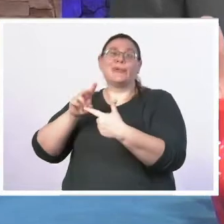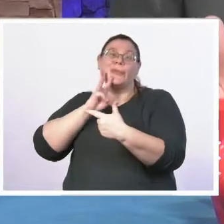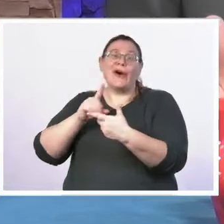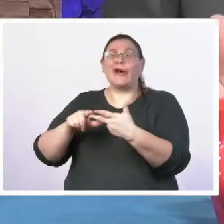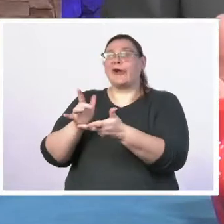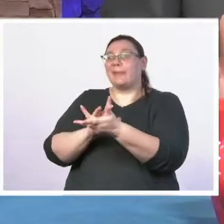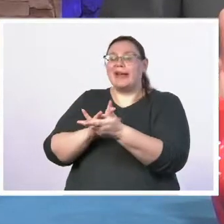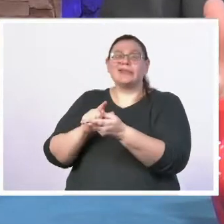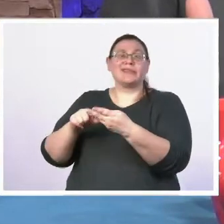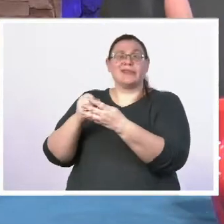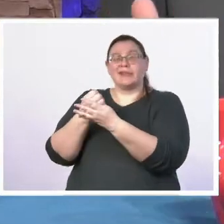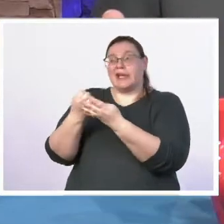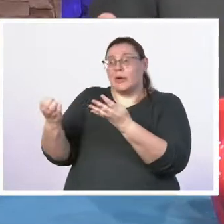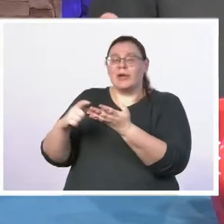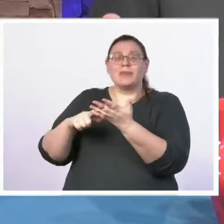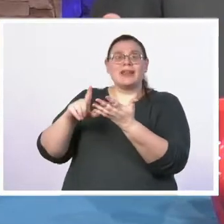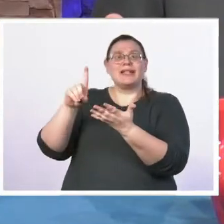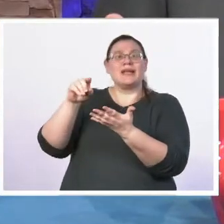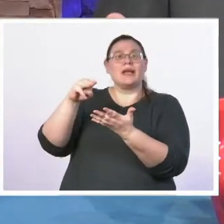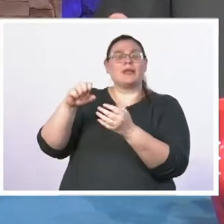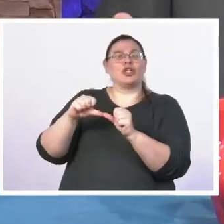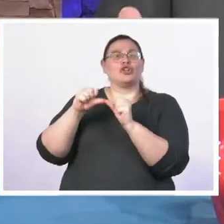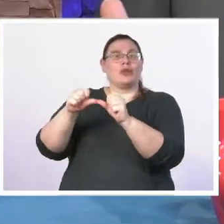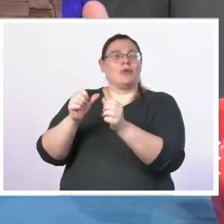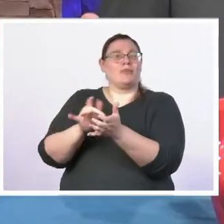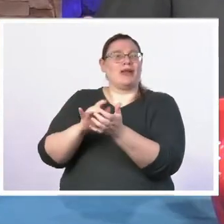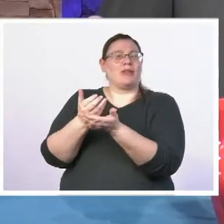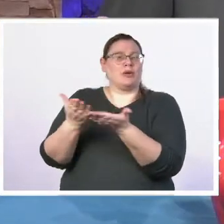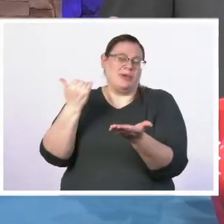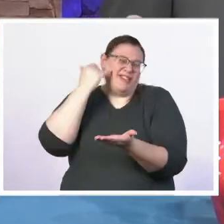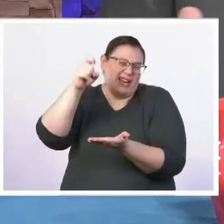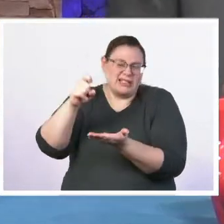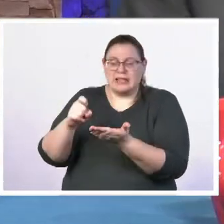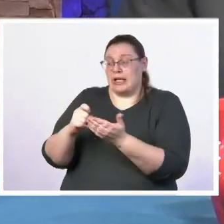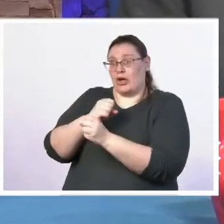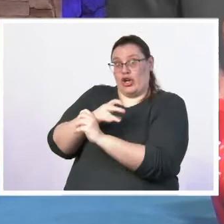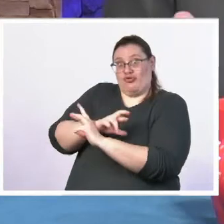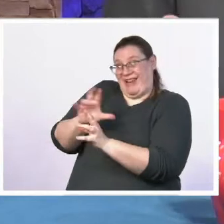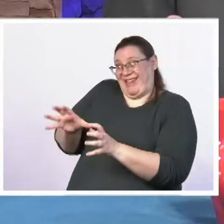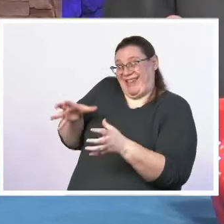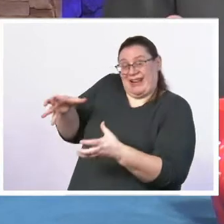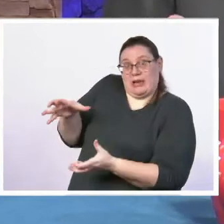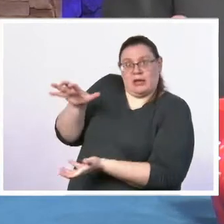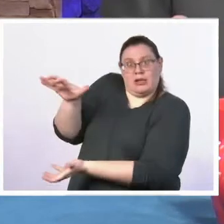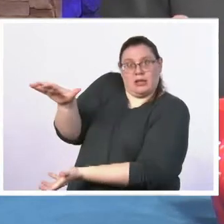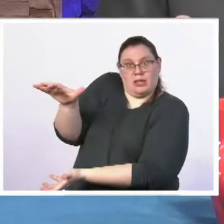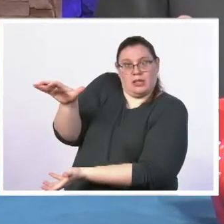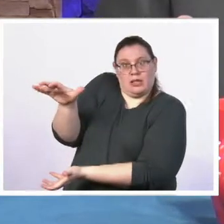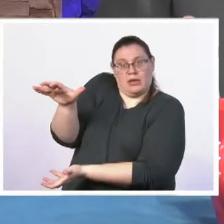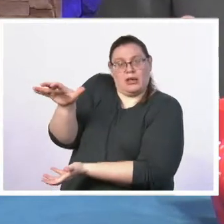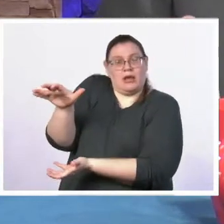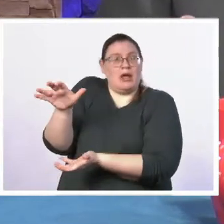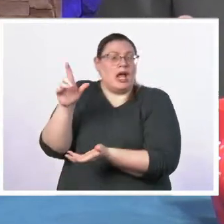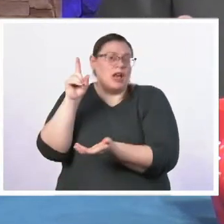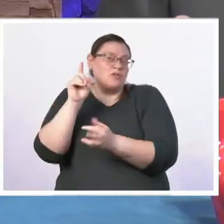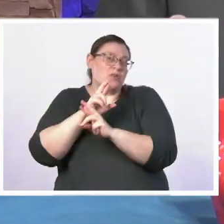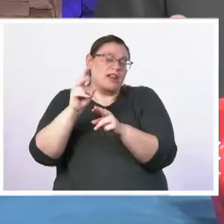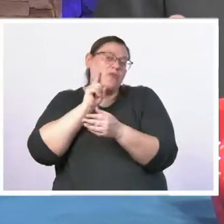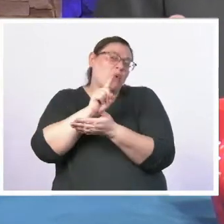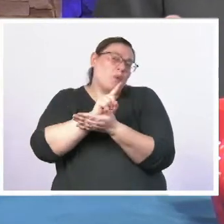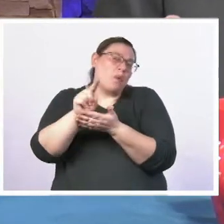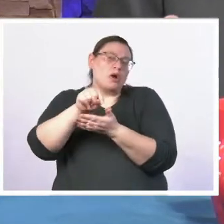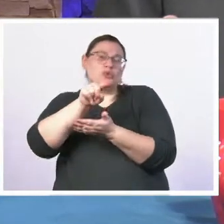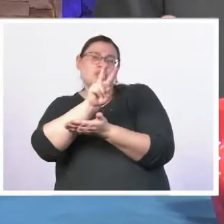equipment and the durable medical equipment if you need it your prescriptions and build that out for the week or two weeks that emergency